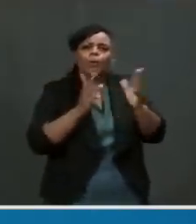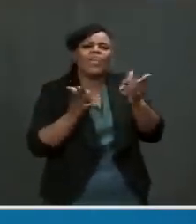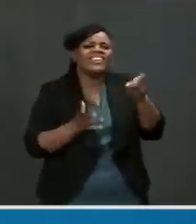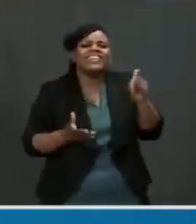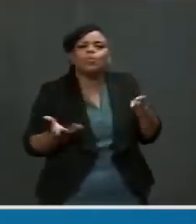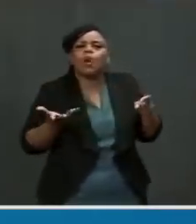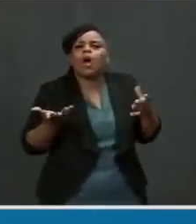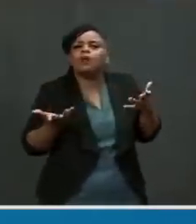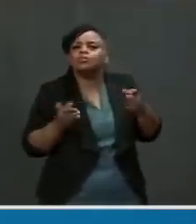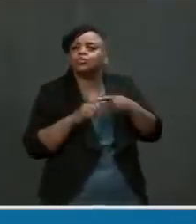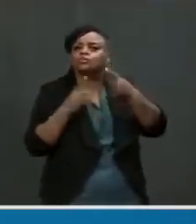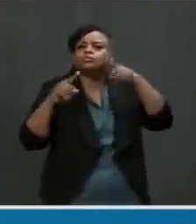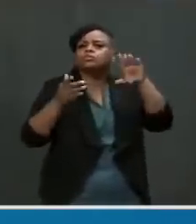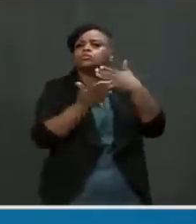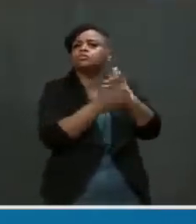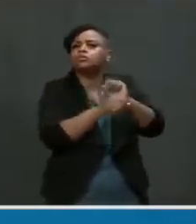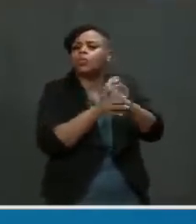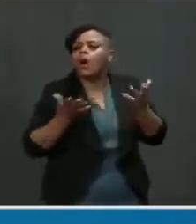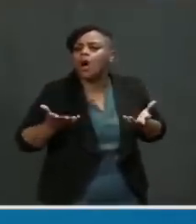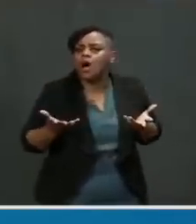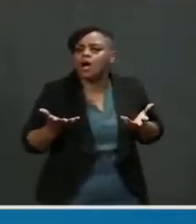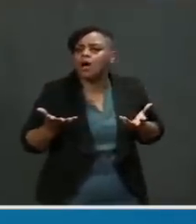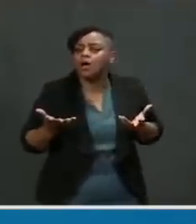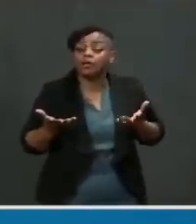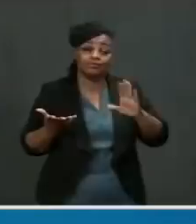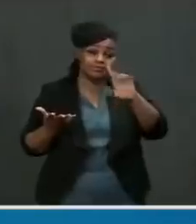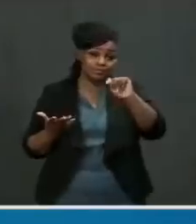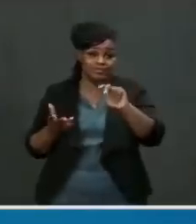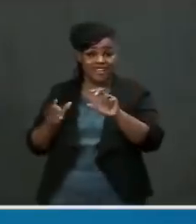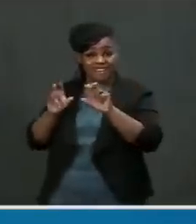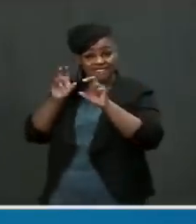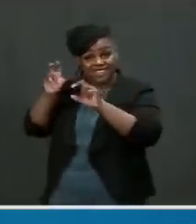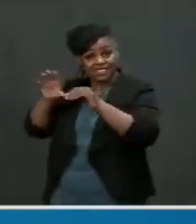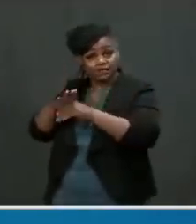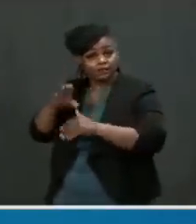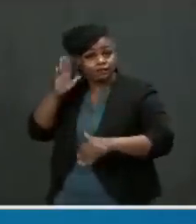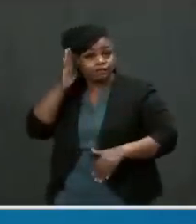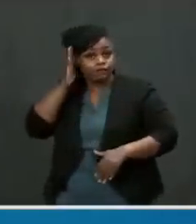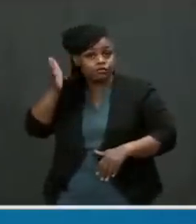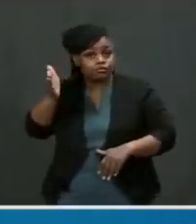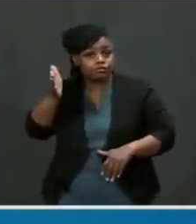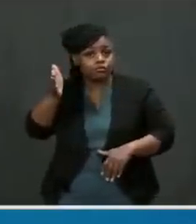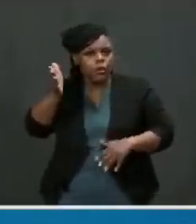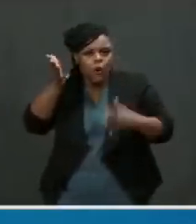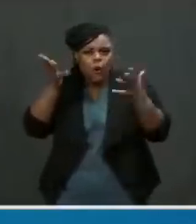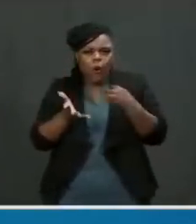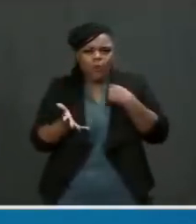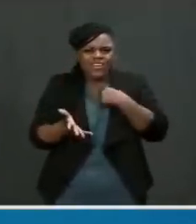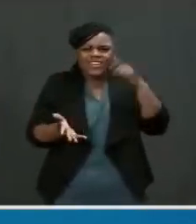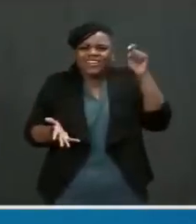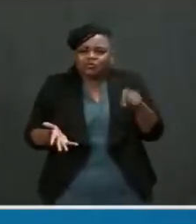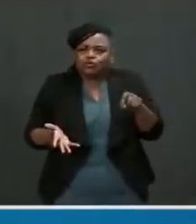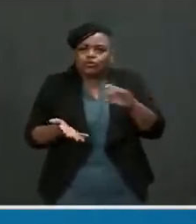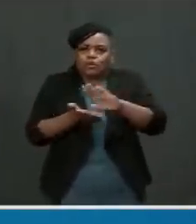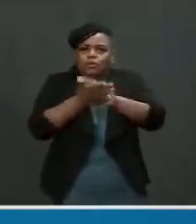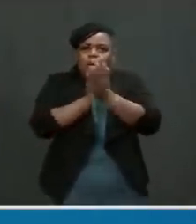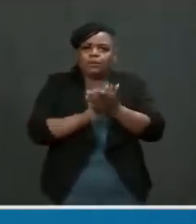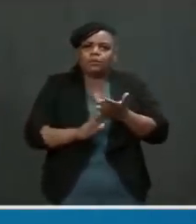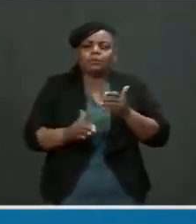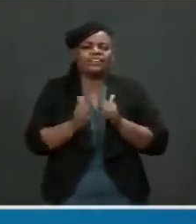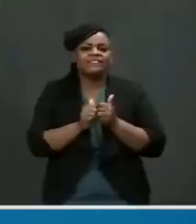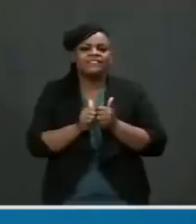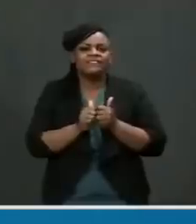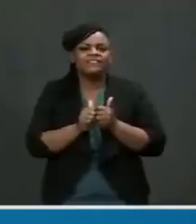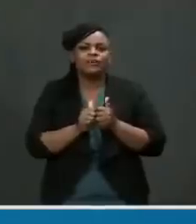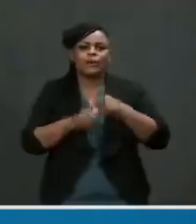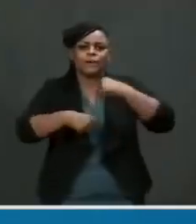an investment in our future in terms of what we need to do to actually be competitive, to create jobs and rise to